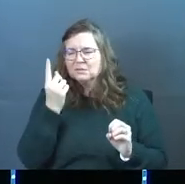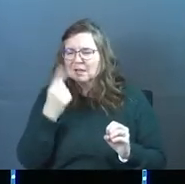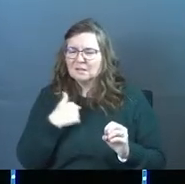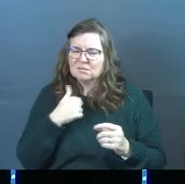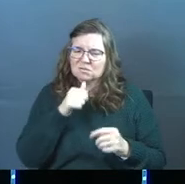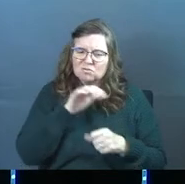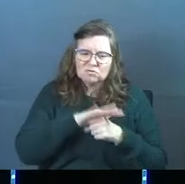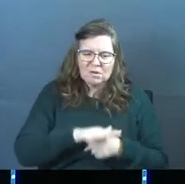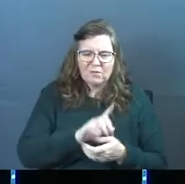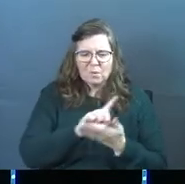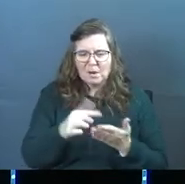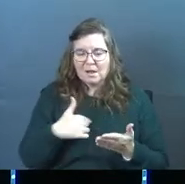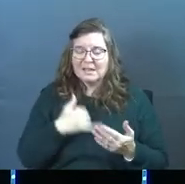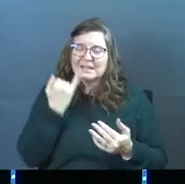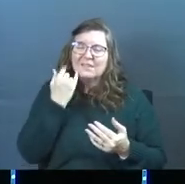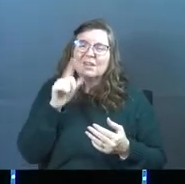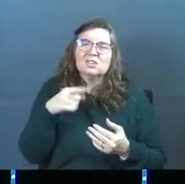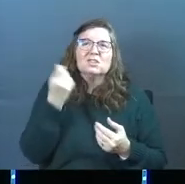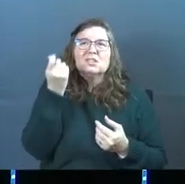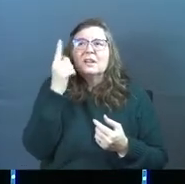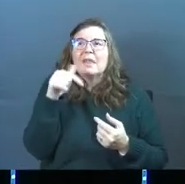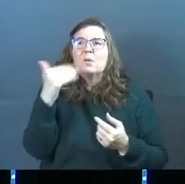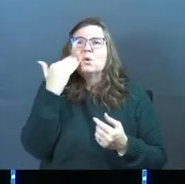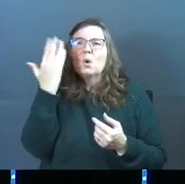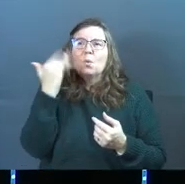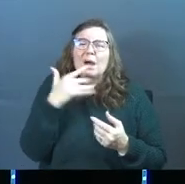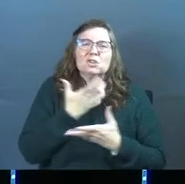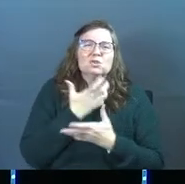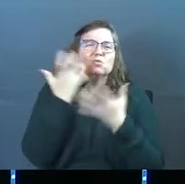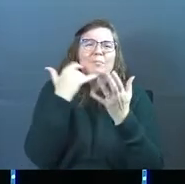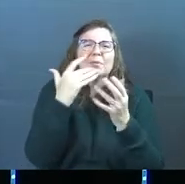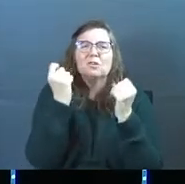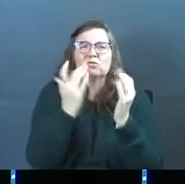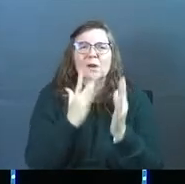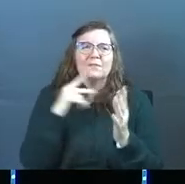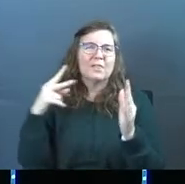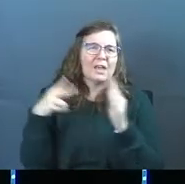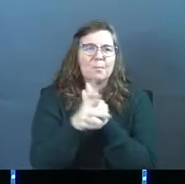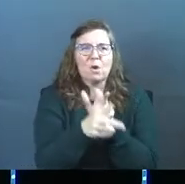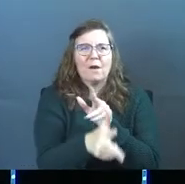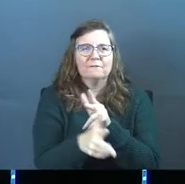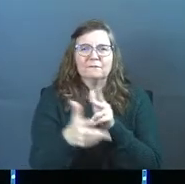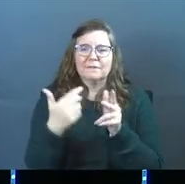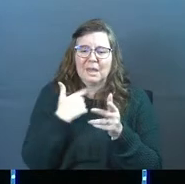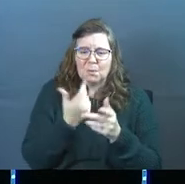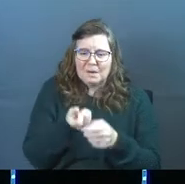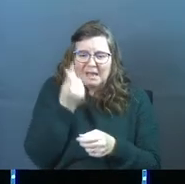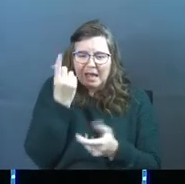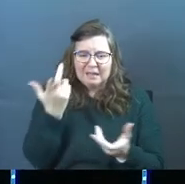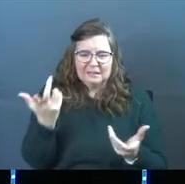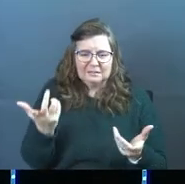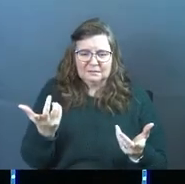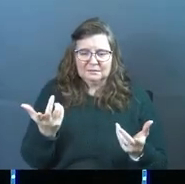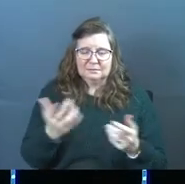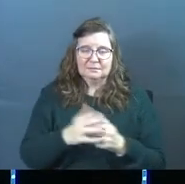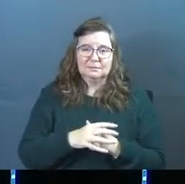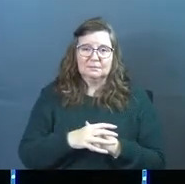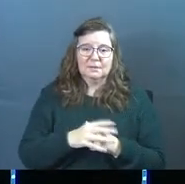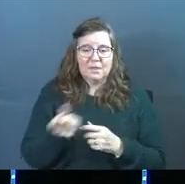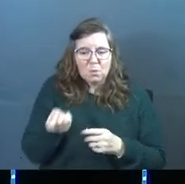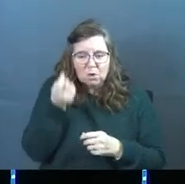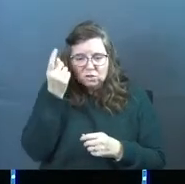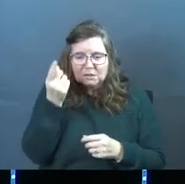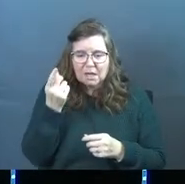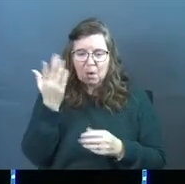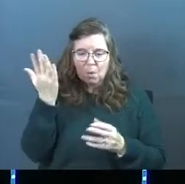understands the stressful week I've had. If they just understood, they would know why I screamed at that driver as they cut me off. They would get it. They